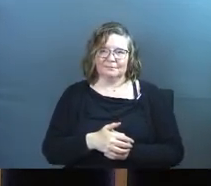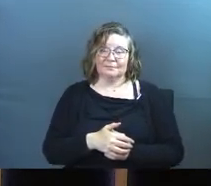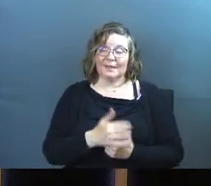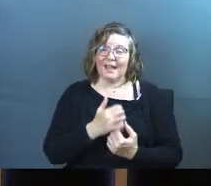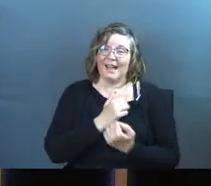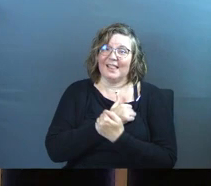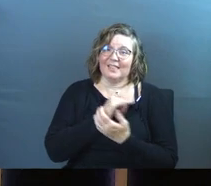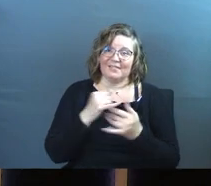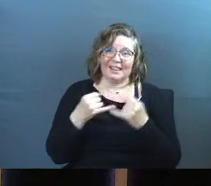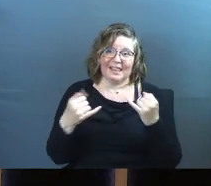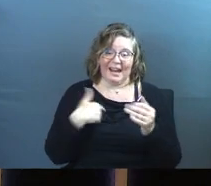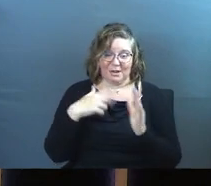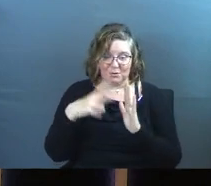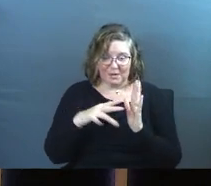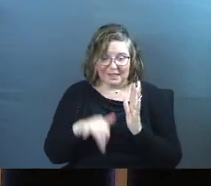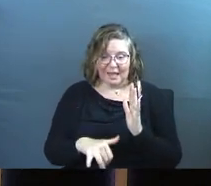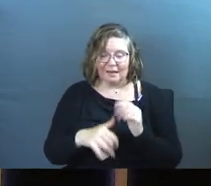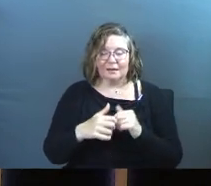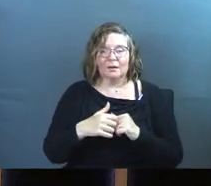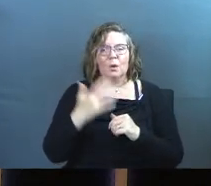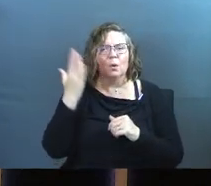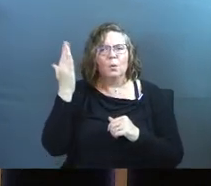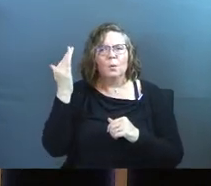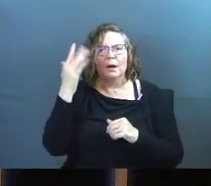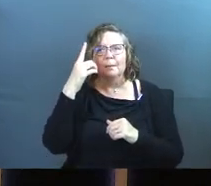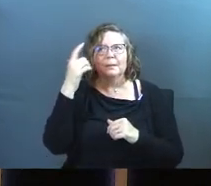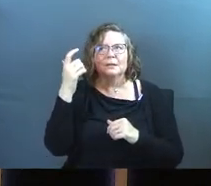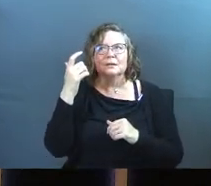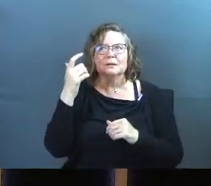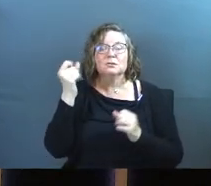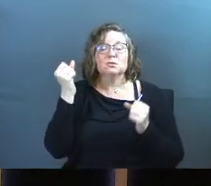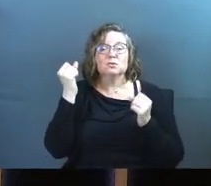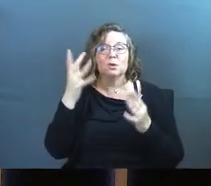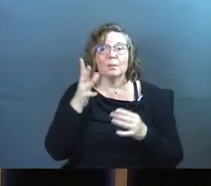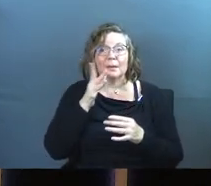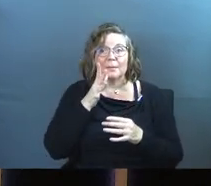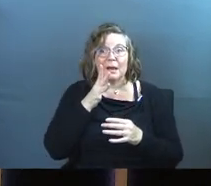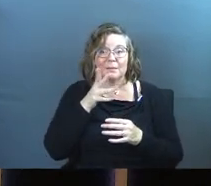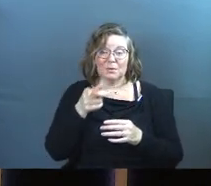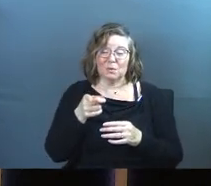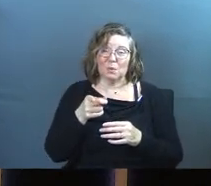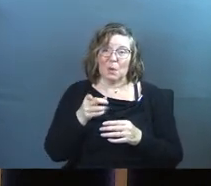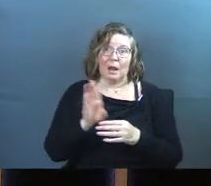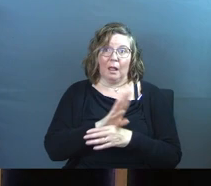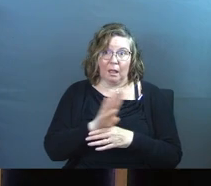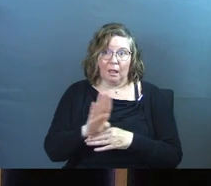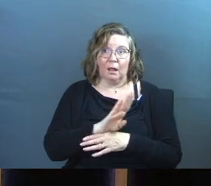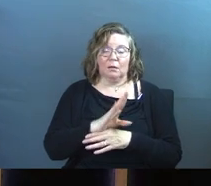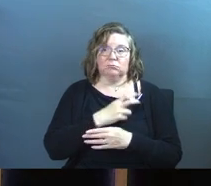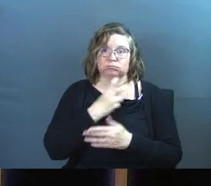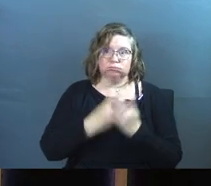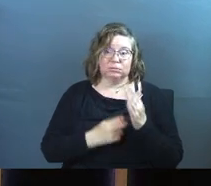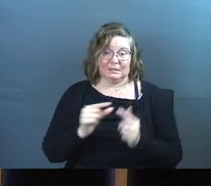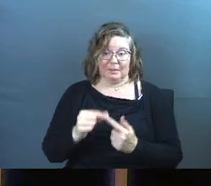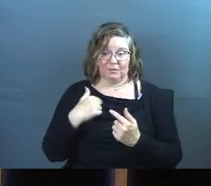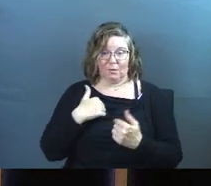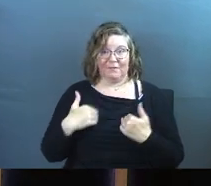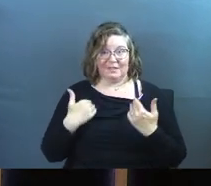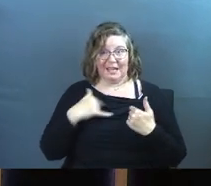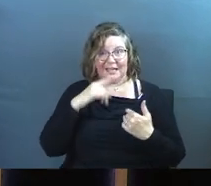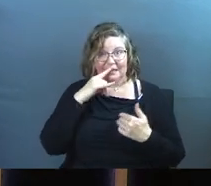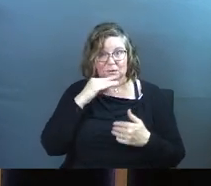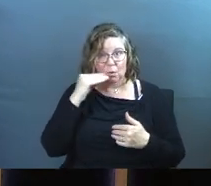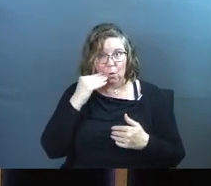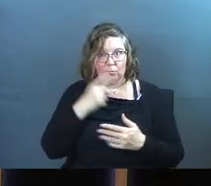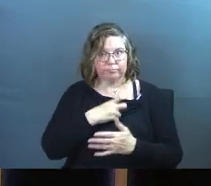I loved that line. I had to read that. Why? Because so many moms, man, you are in it, especially if you've got young kids at home.